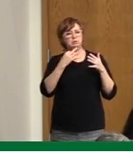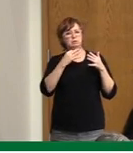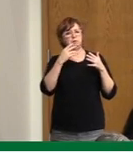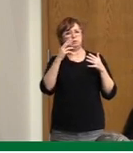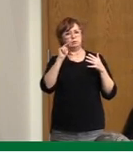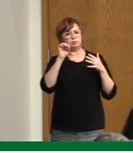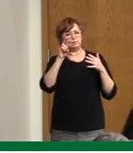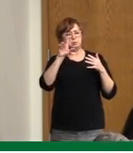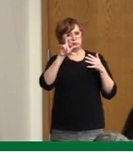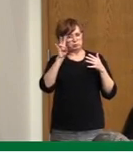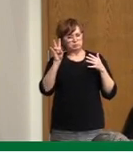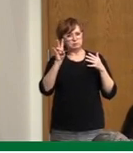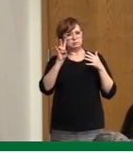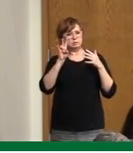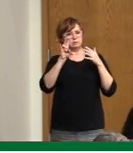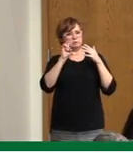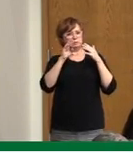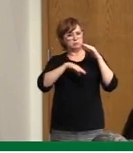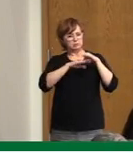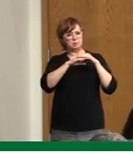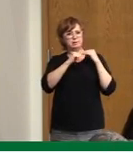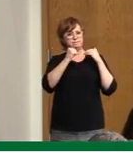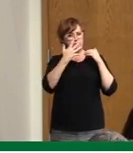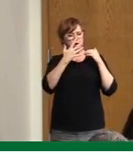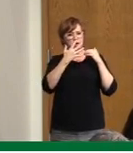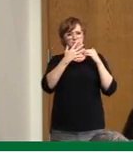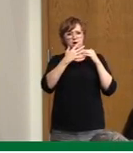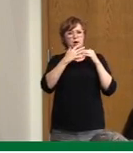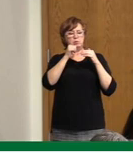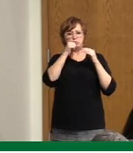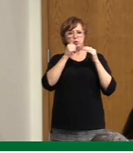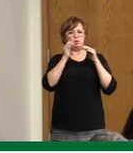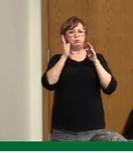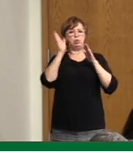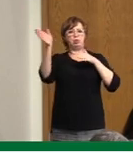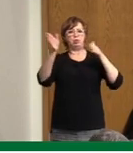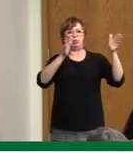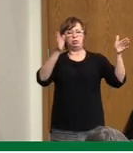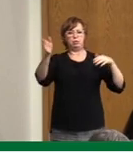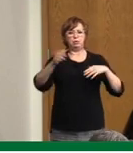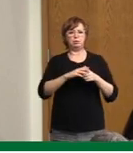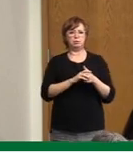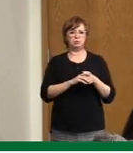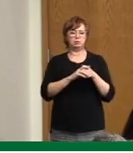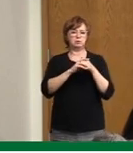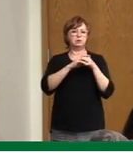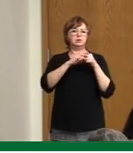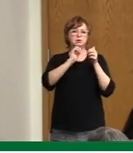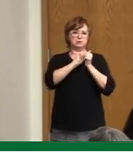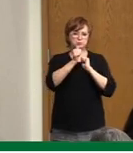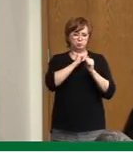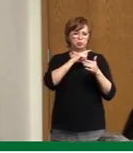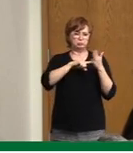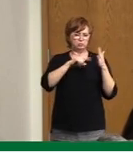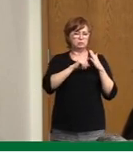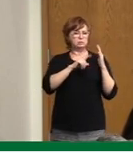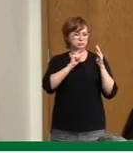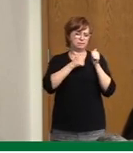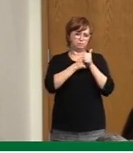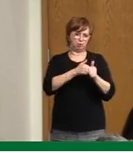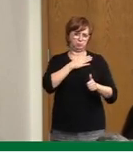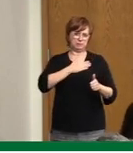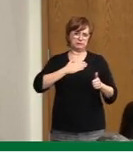27th. And I'll show a bit more with the modeling about what kind of impact we're seeing from that, as well as from the earlier